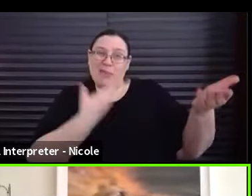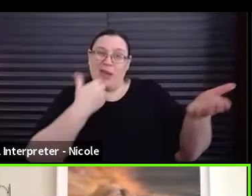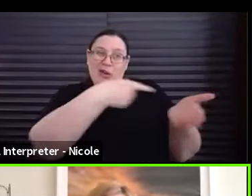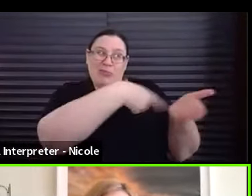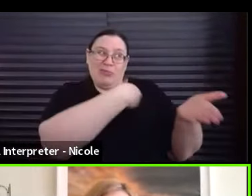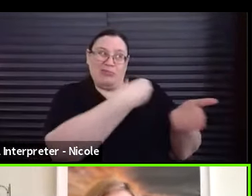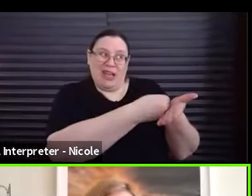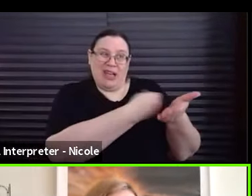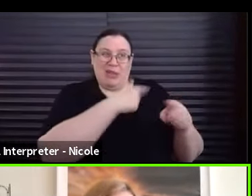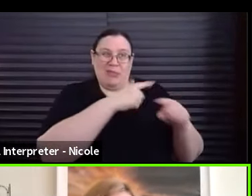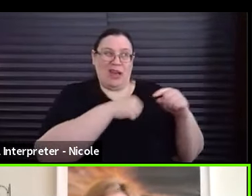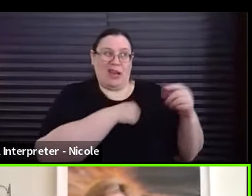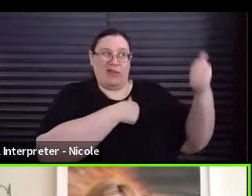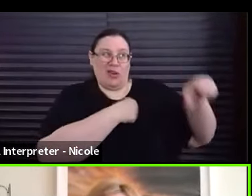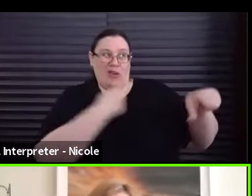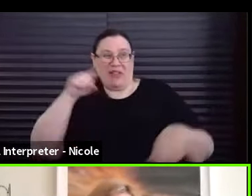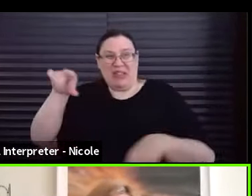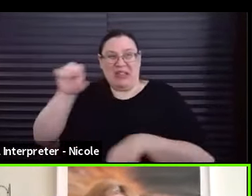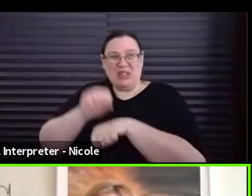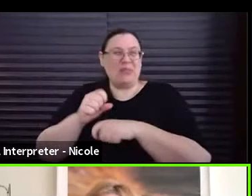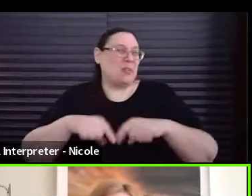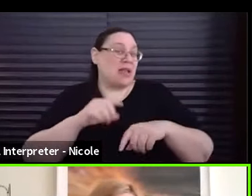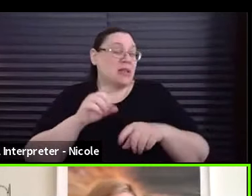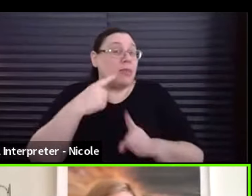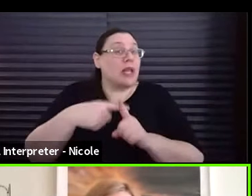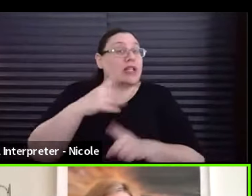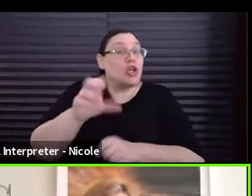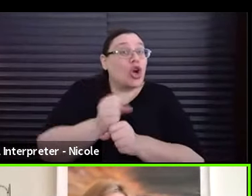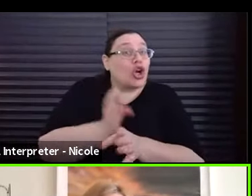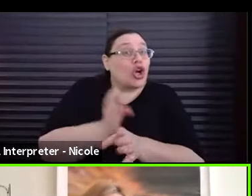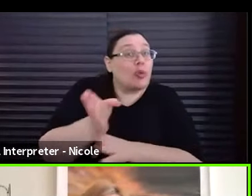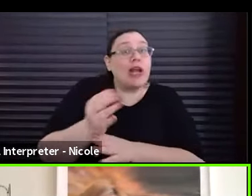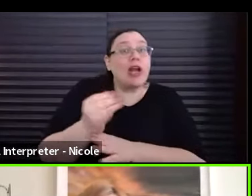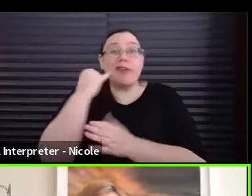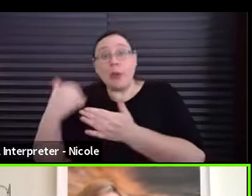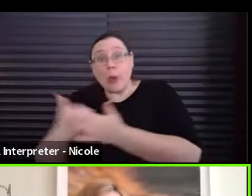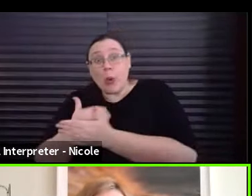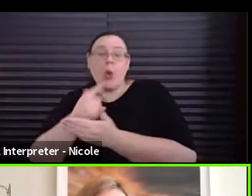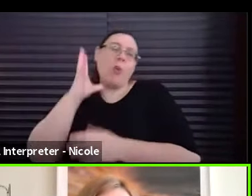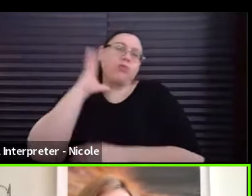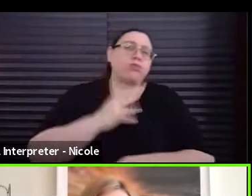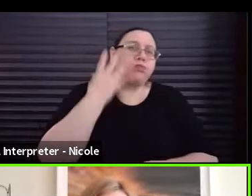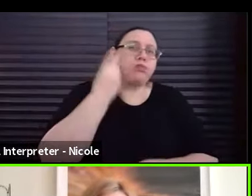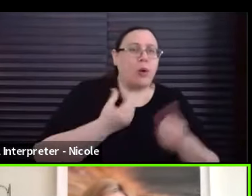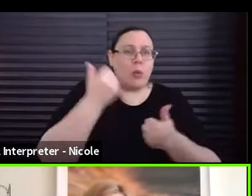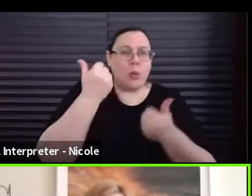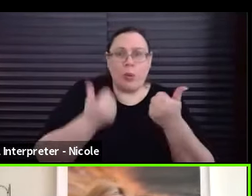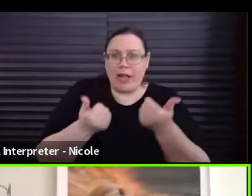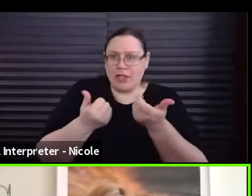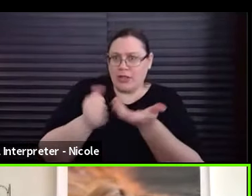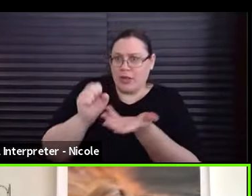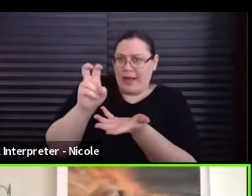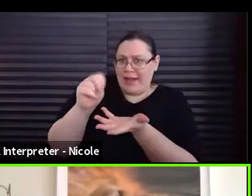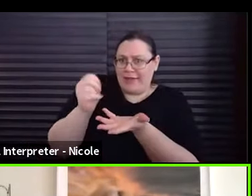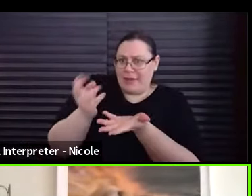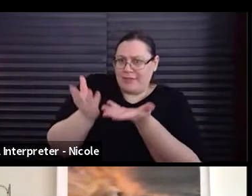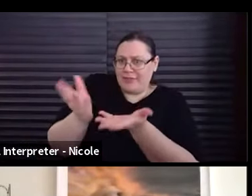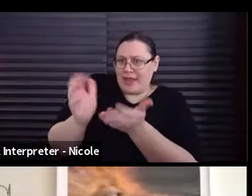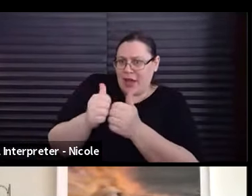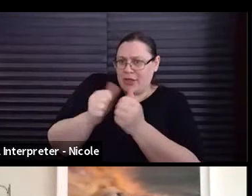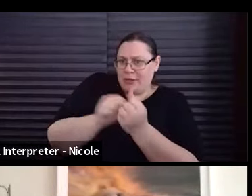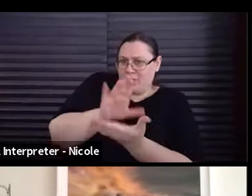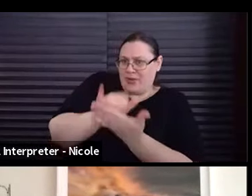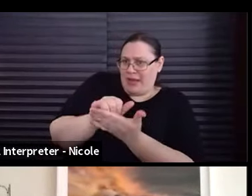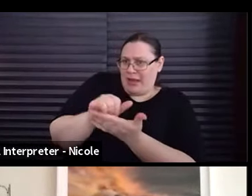are in your career. And even in that particular week moment day, but, uh, Evan, do you have some suggestions on how to broach that? Yeah.